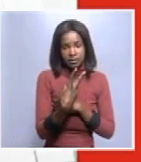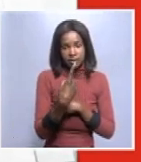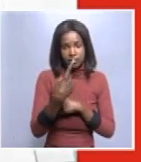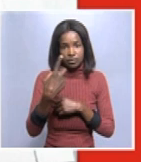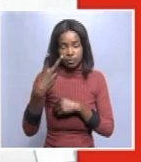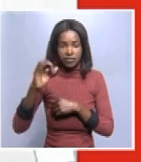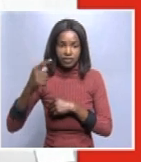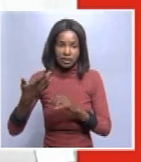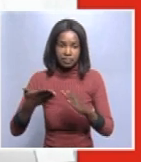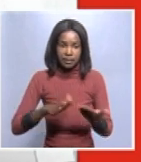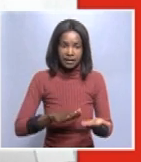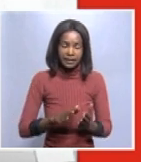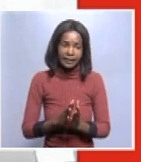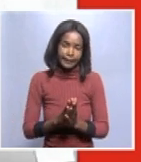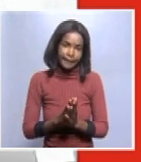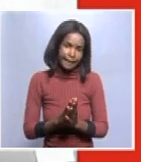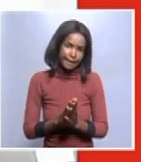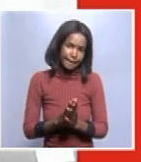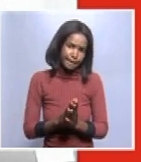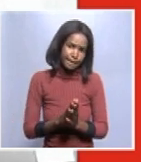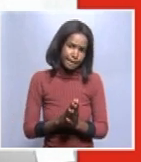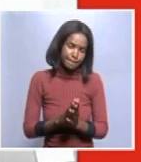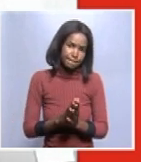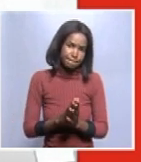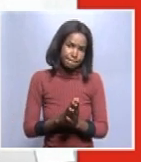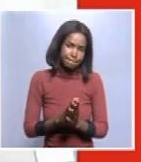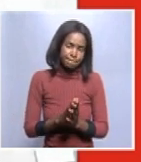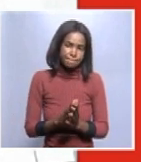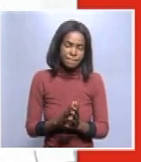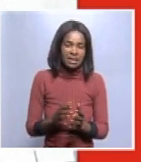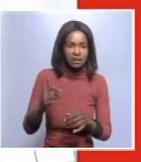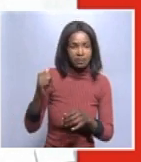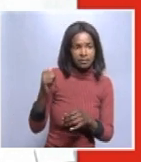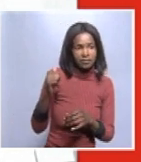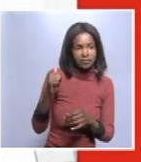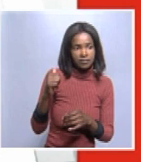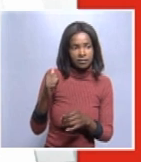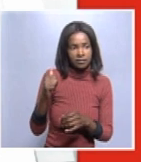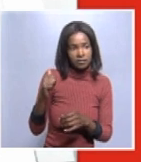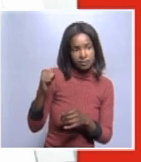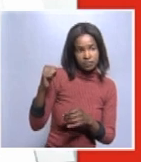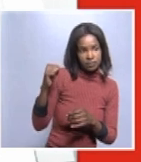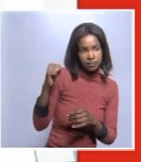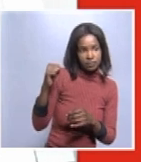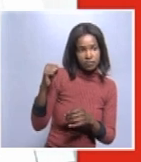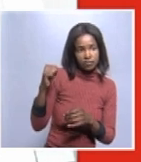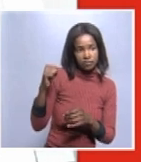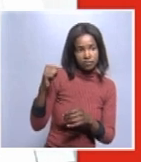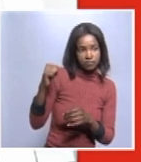of August. That is within the 24 hours of the reporting cycle.